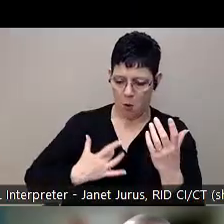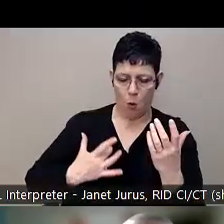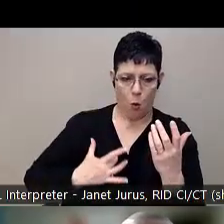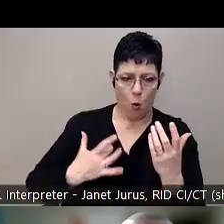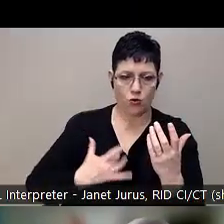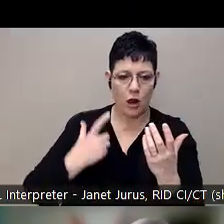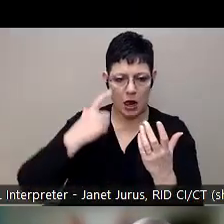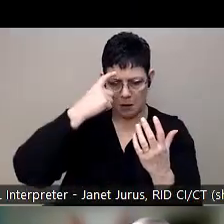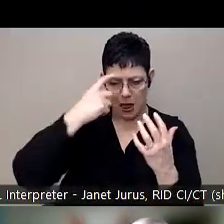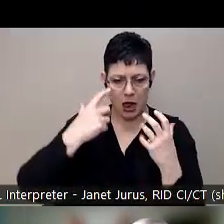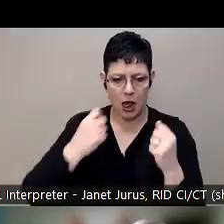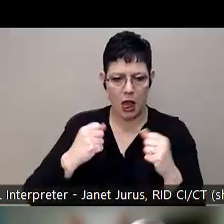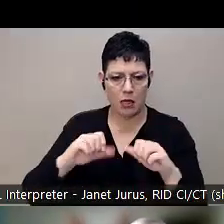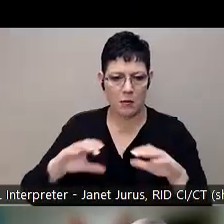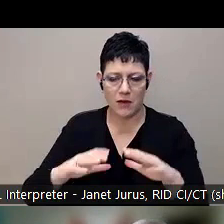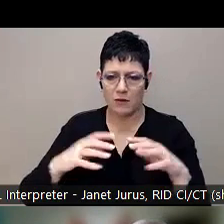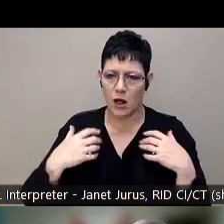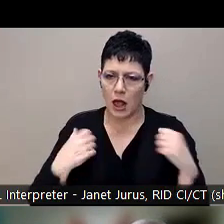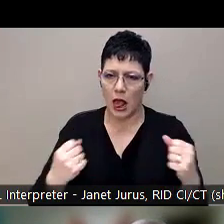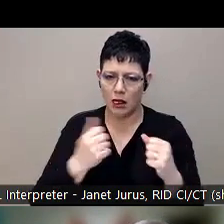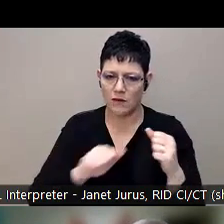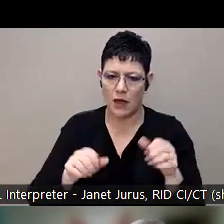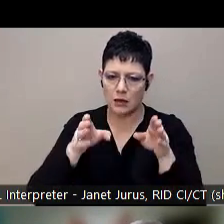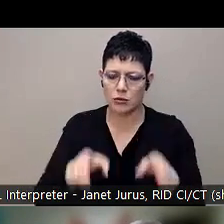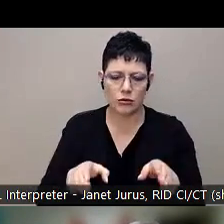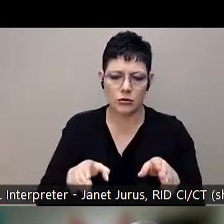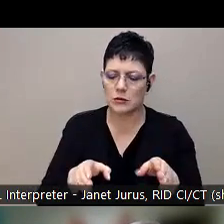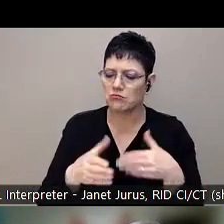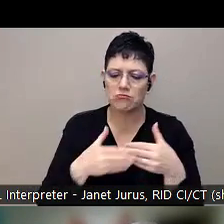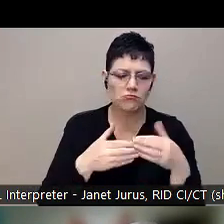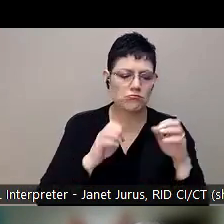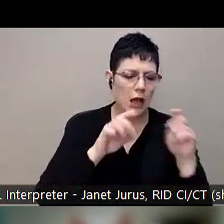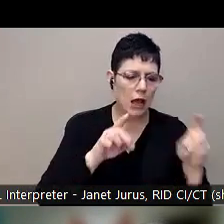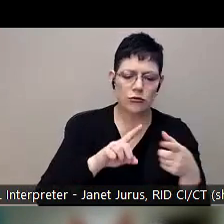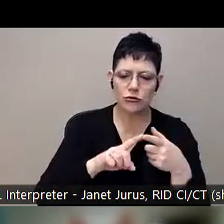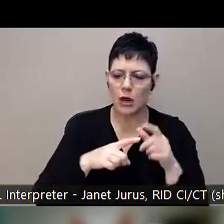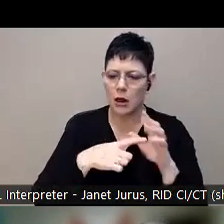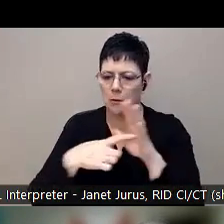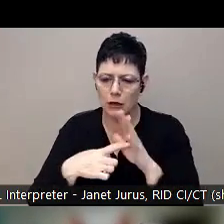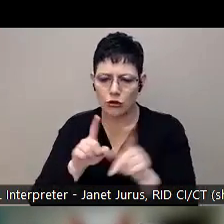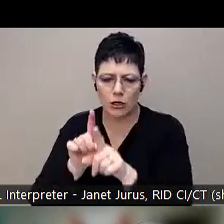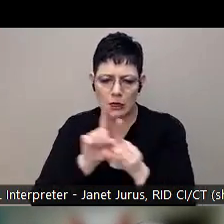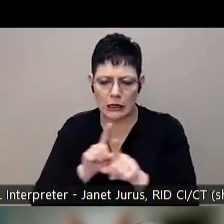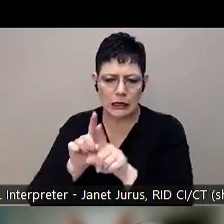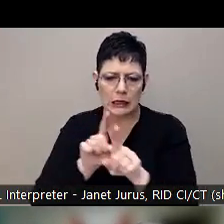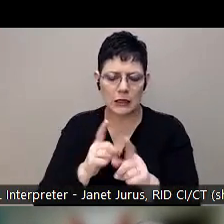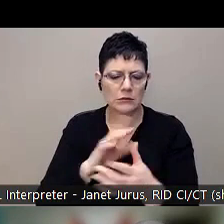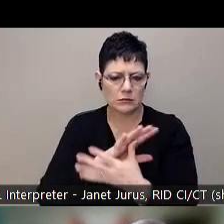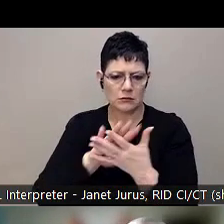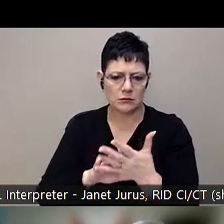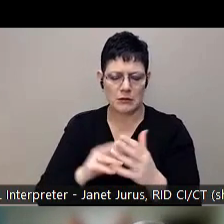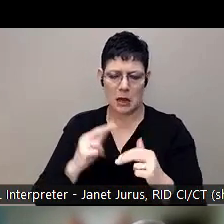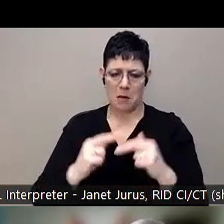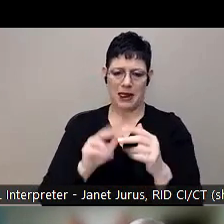behavioral health of a person, including but not limited to education, mentoring, modeling, and building connections. Anything